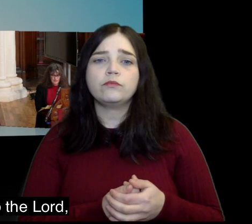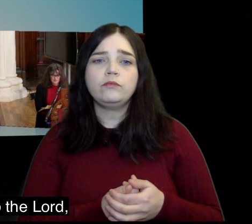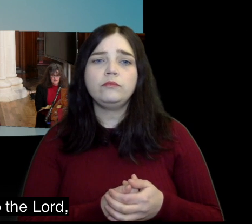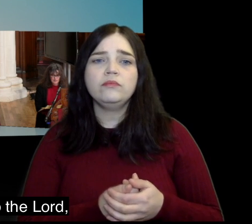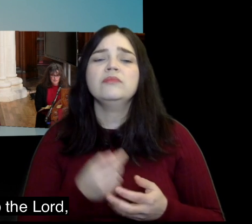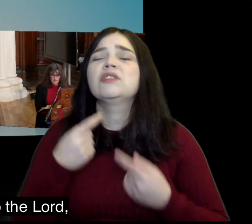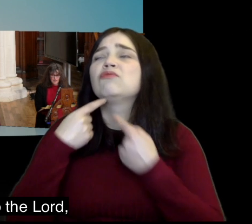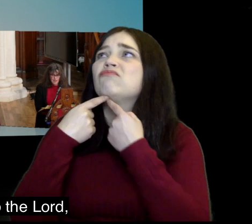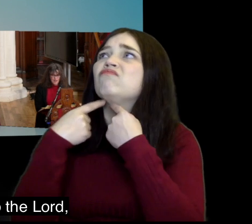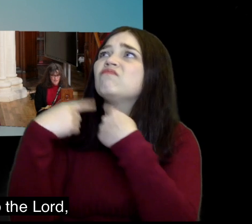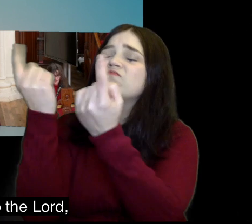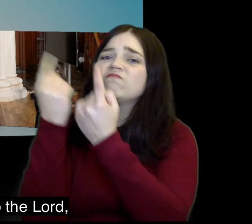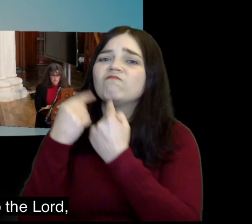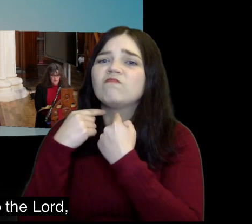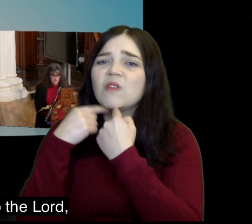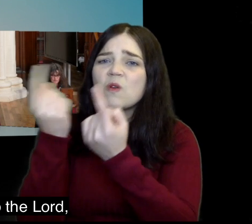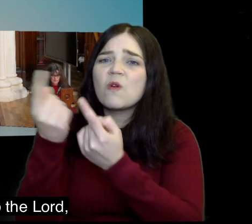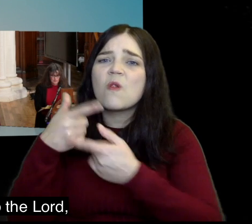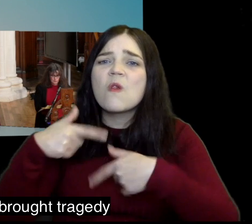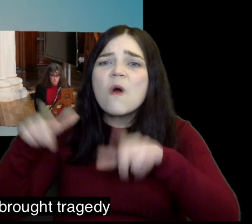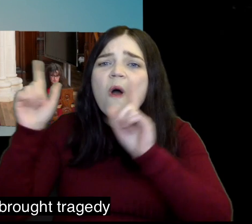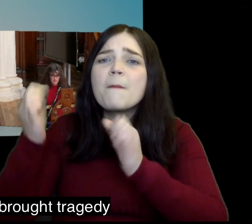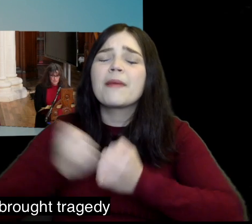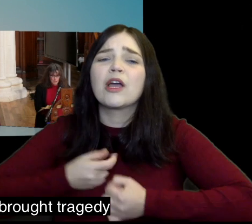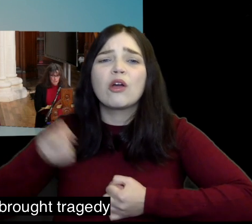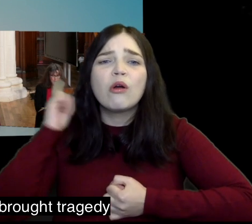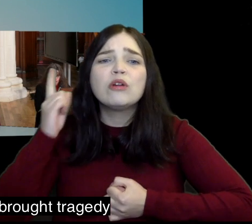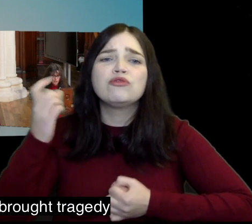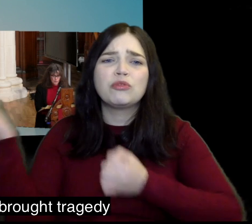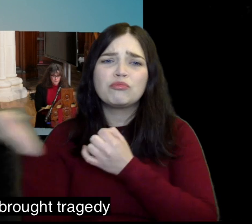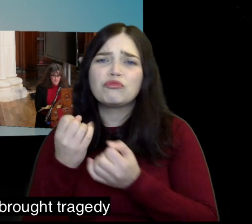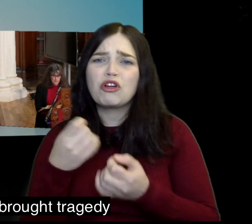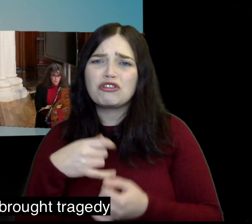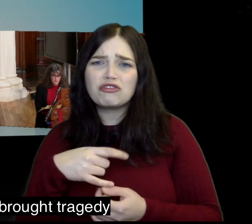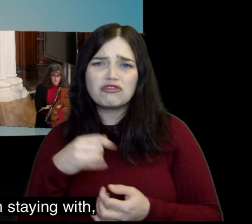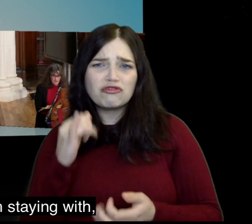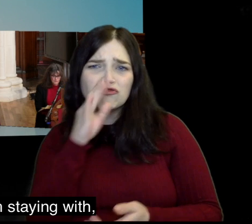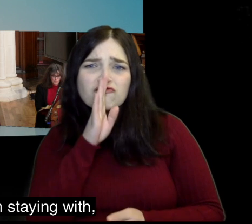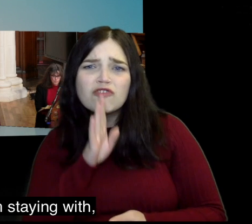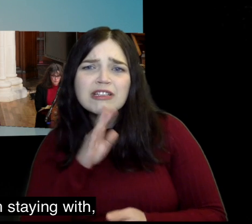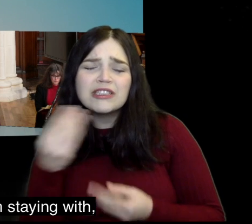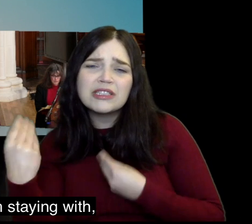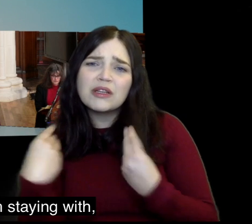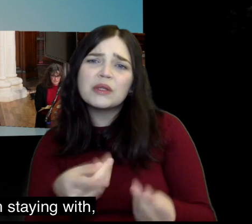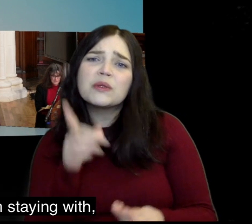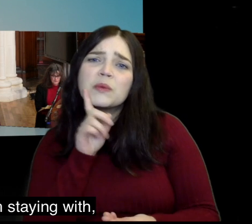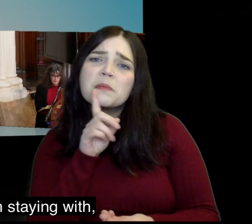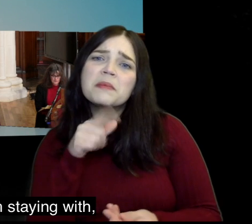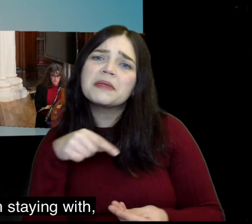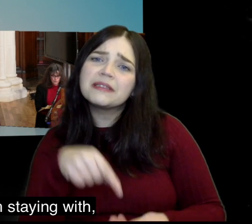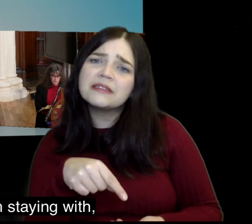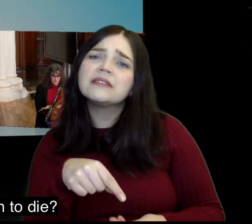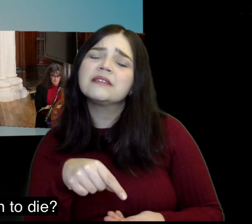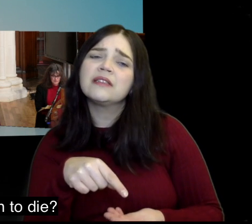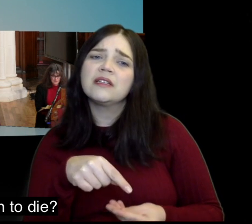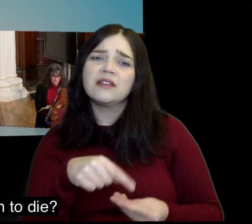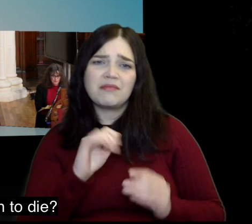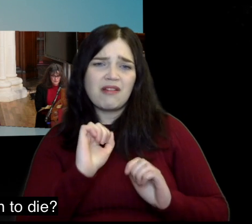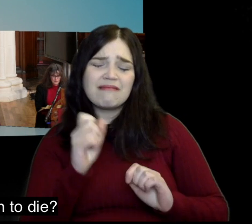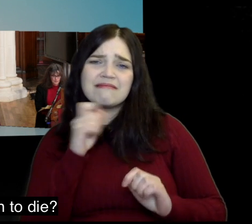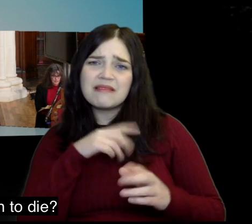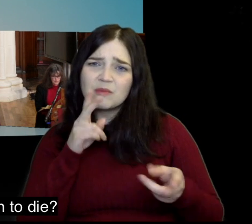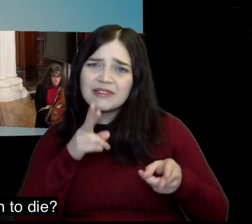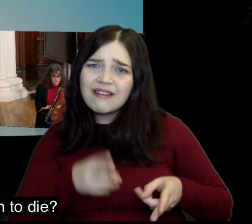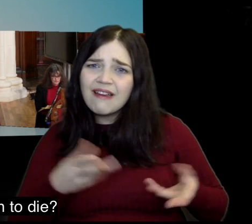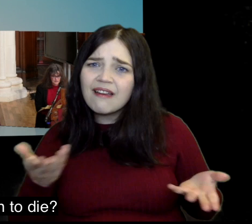on his bed Then he cried out to the Lord Lord my God have you brought tragedy even on this widow I am staying